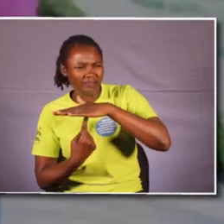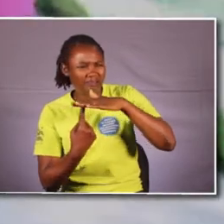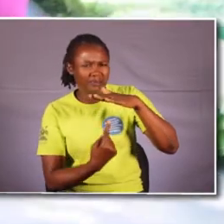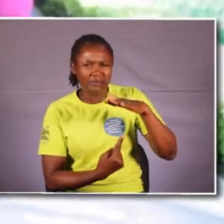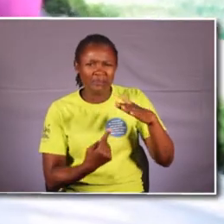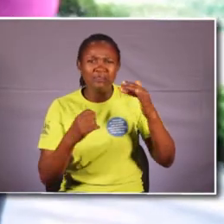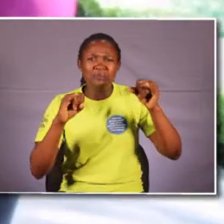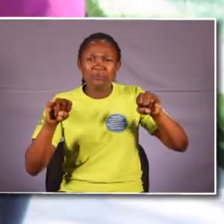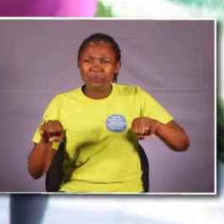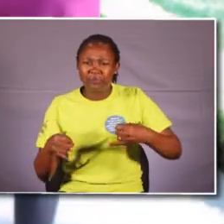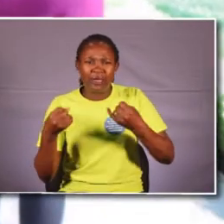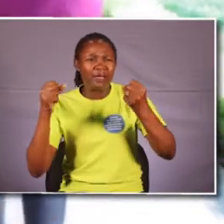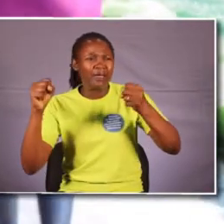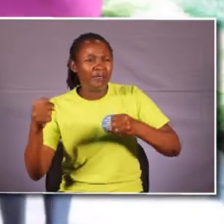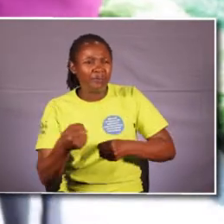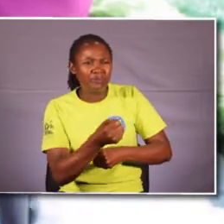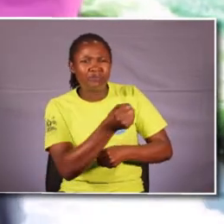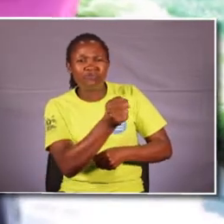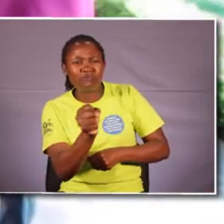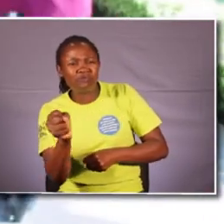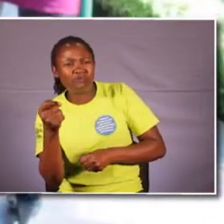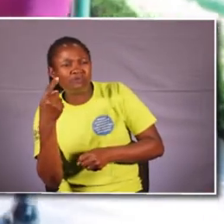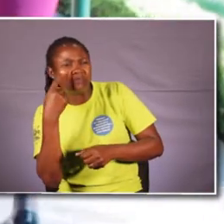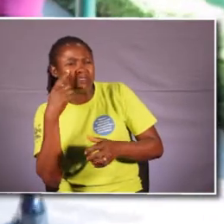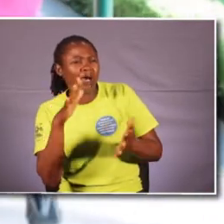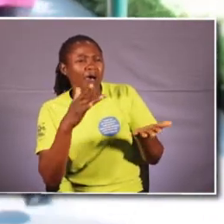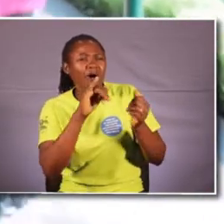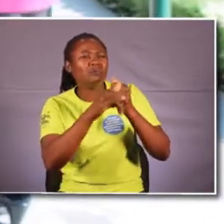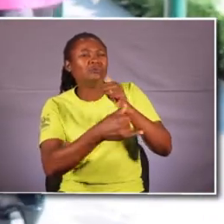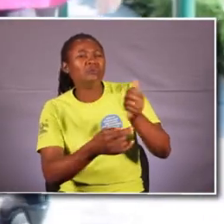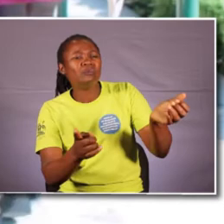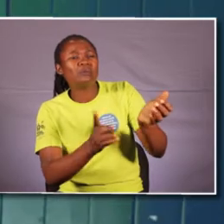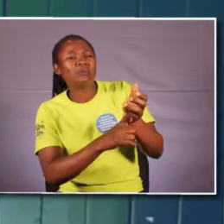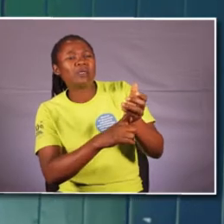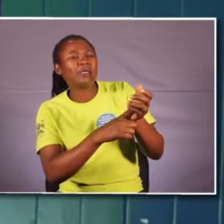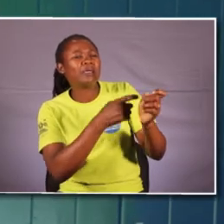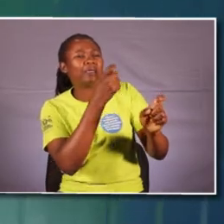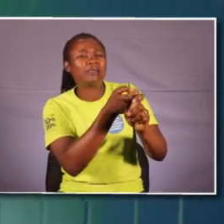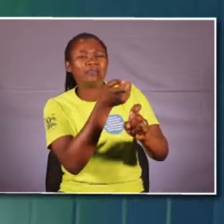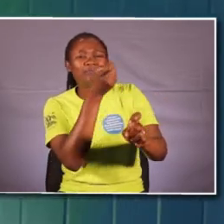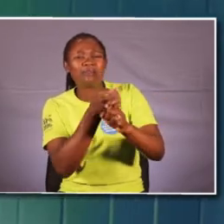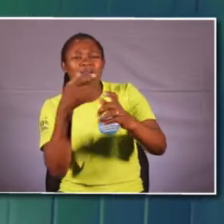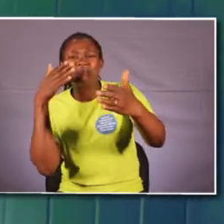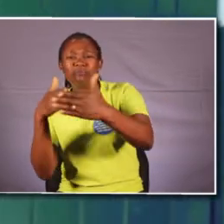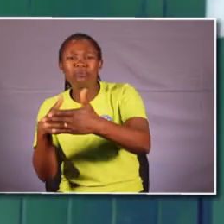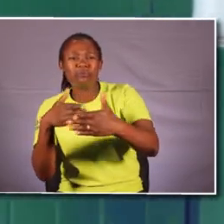You move from door to door hoping to find something to hold on to or to set your feet on stable ground.